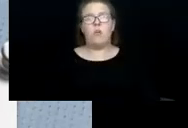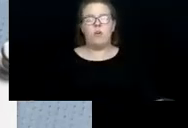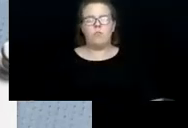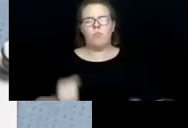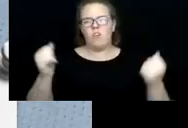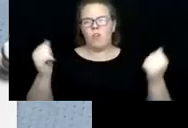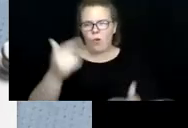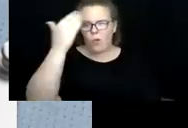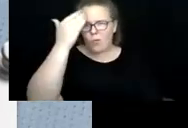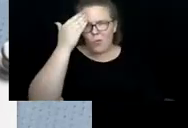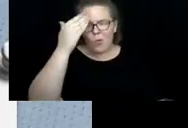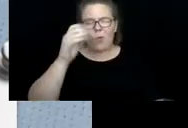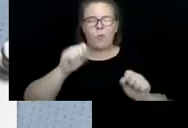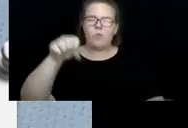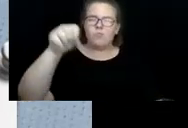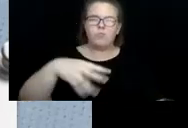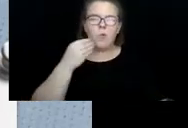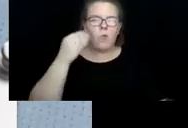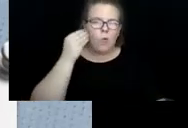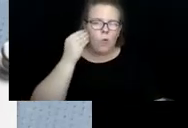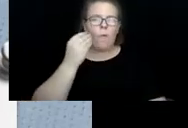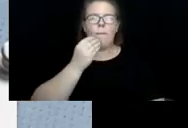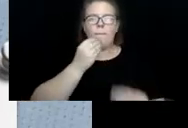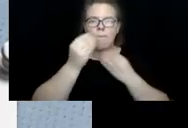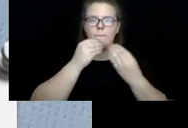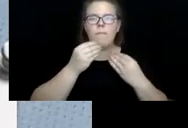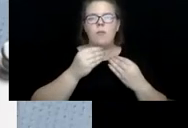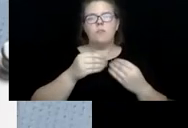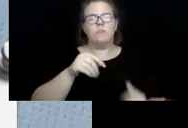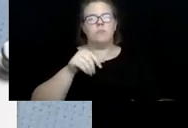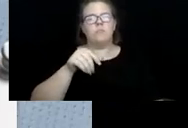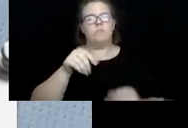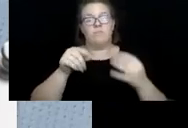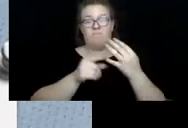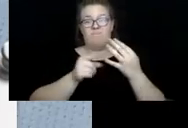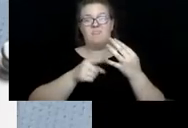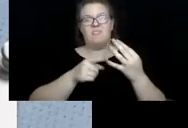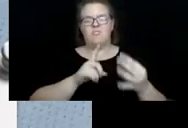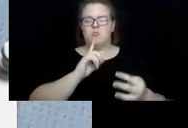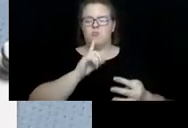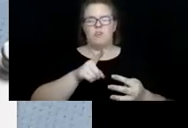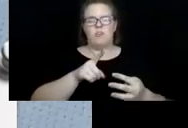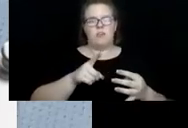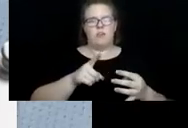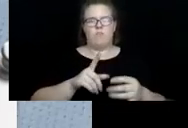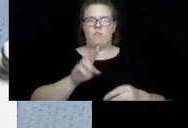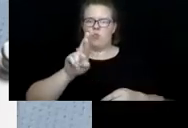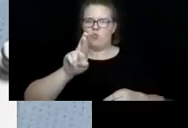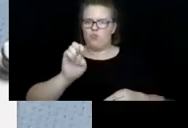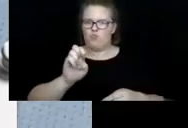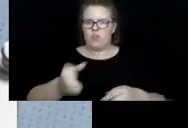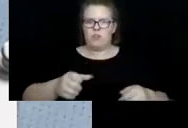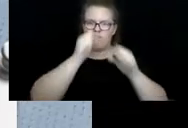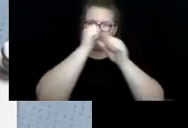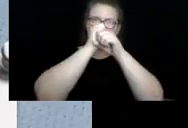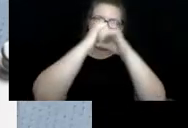home delivered meals. Our home delivered meal units were really re-imaging and repackaging literally what we were doing